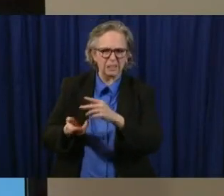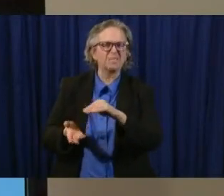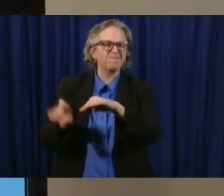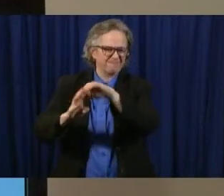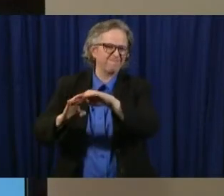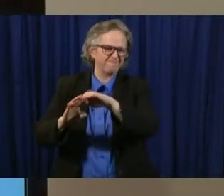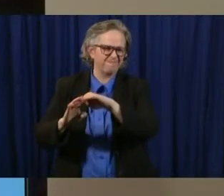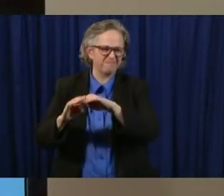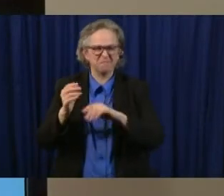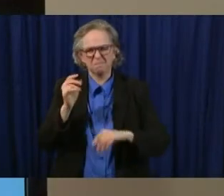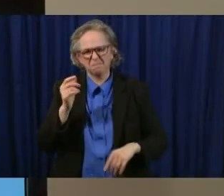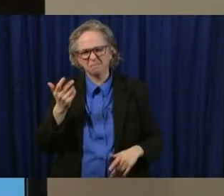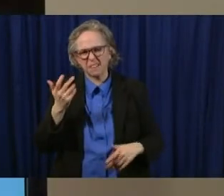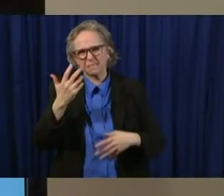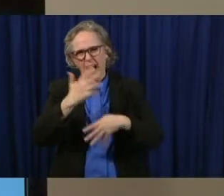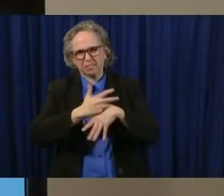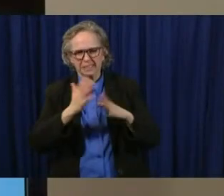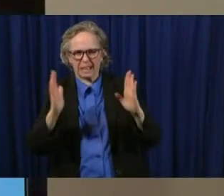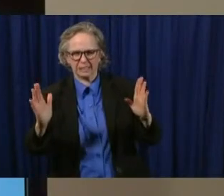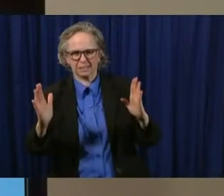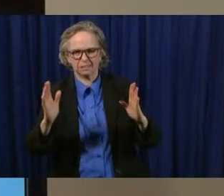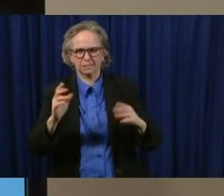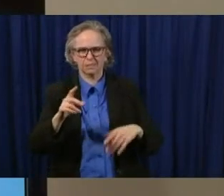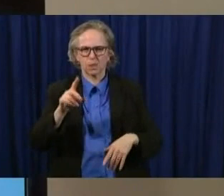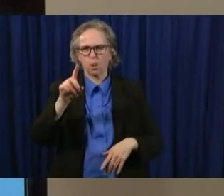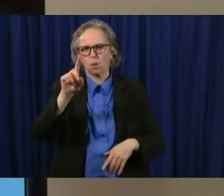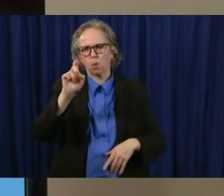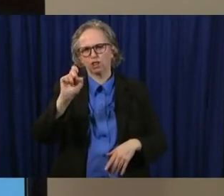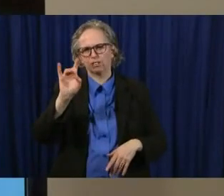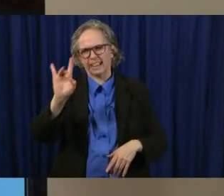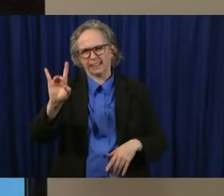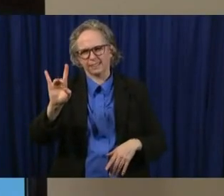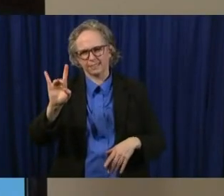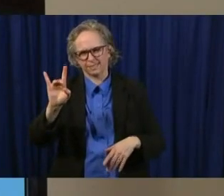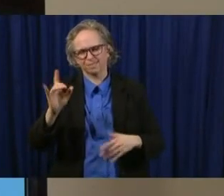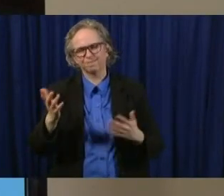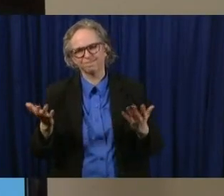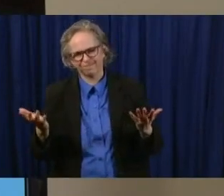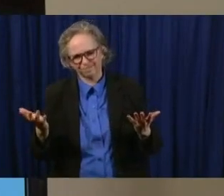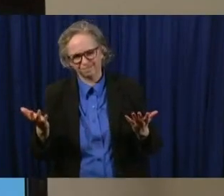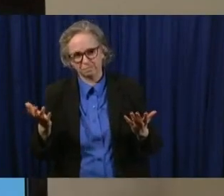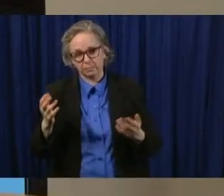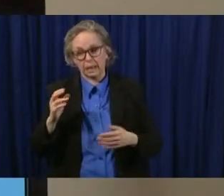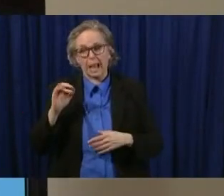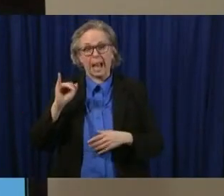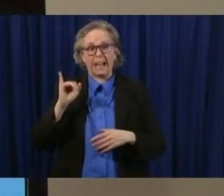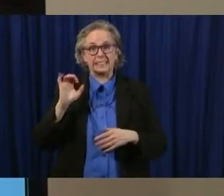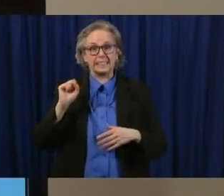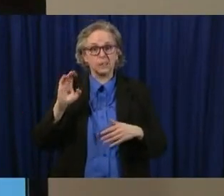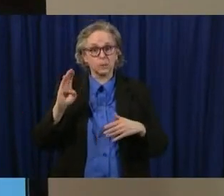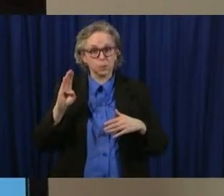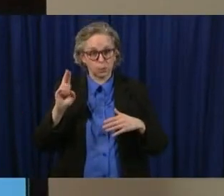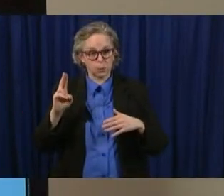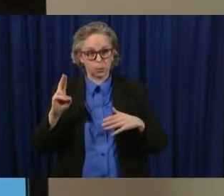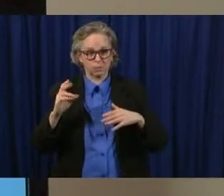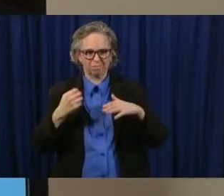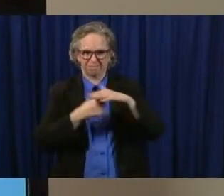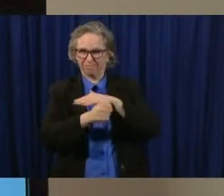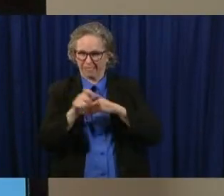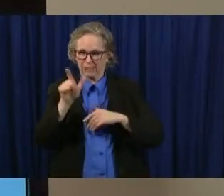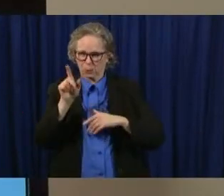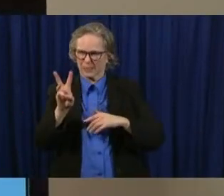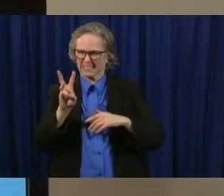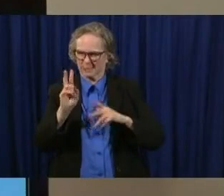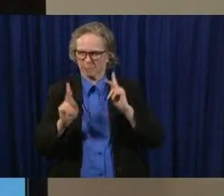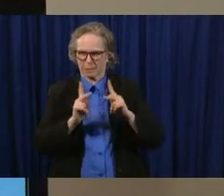five-day average at 108 um and then icu admissions um 26 so those